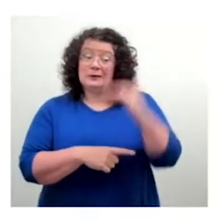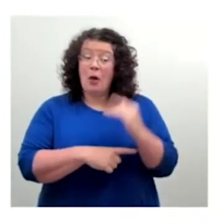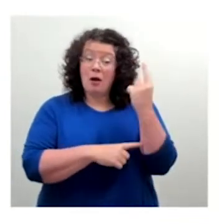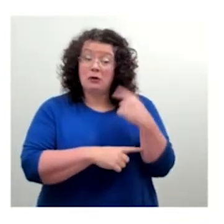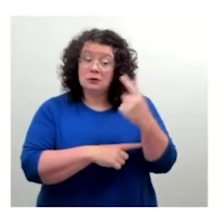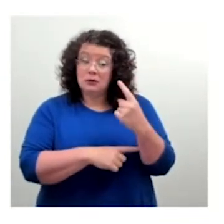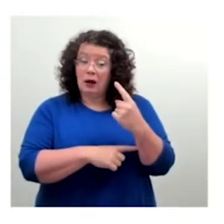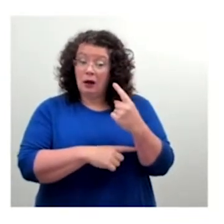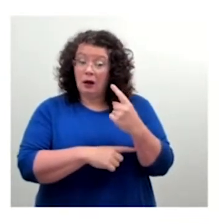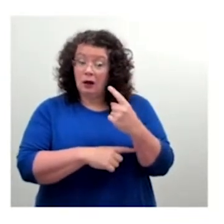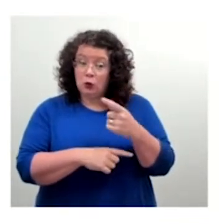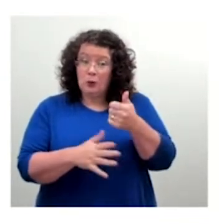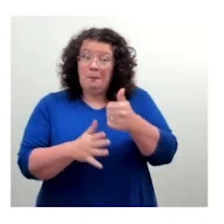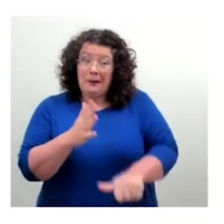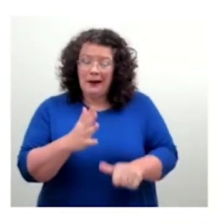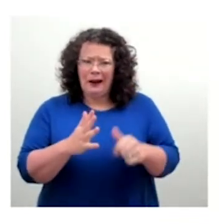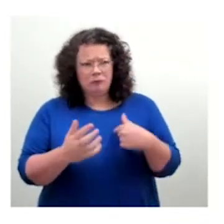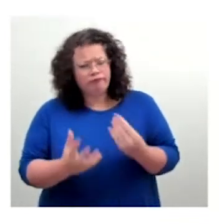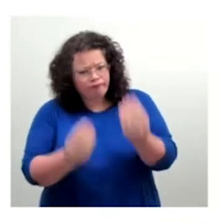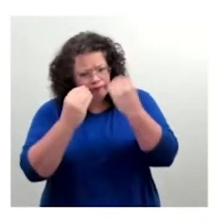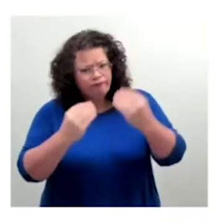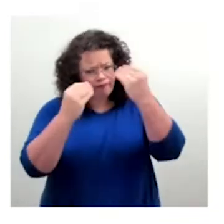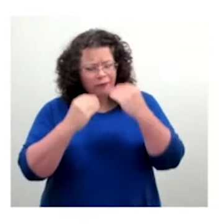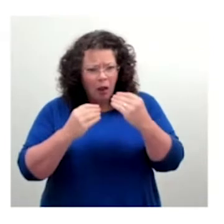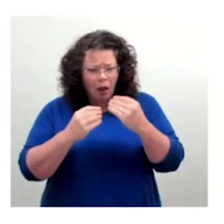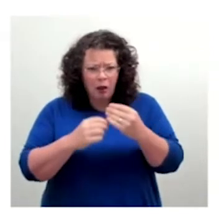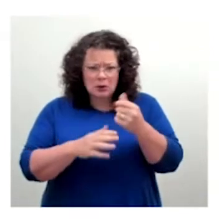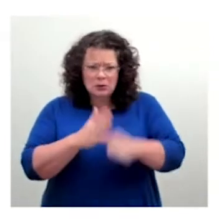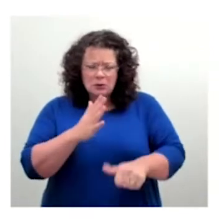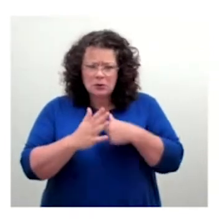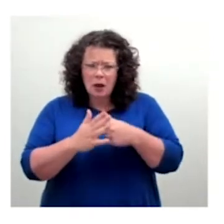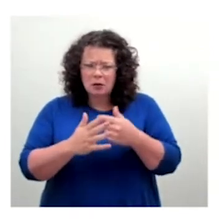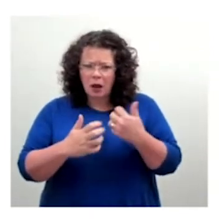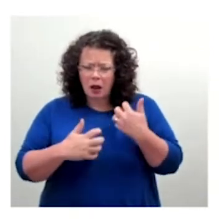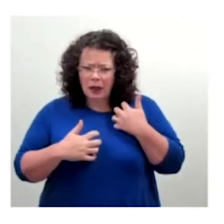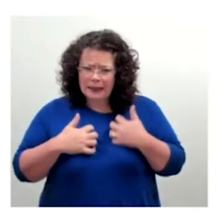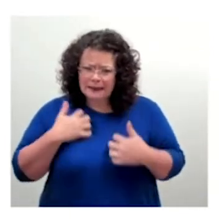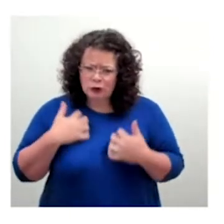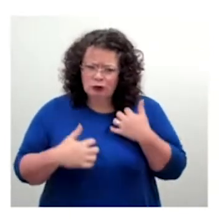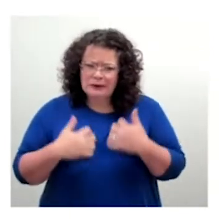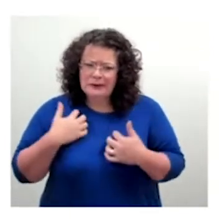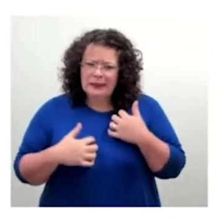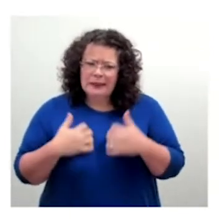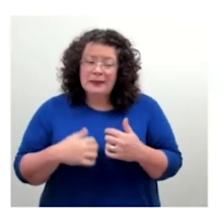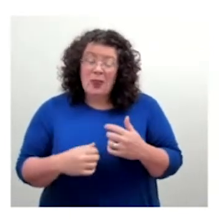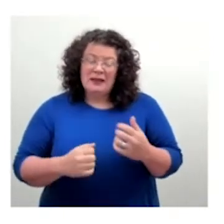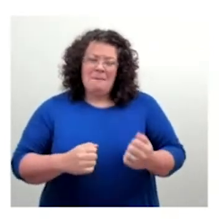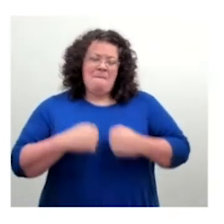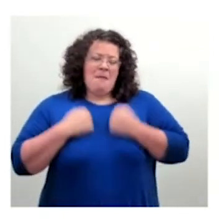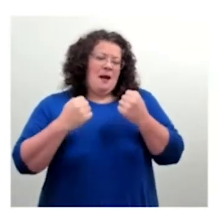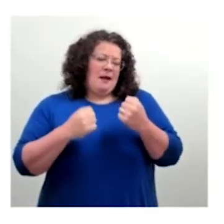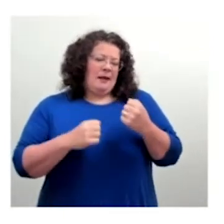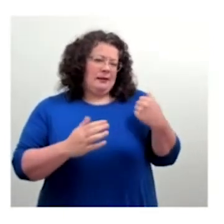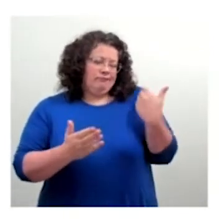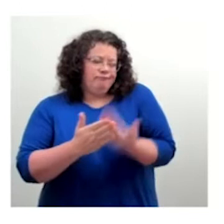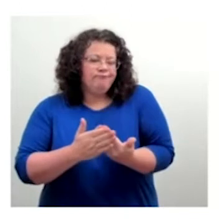that's kind of a setup from my point of view. That was the groundwork that had to be done to get the organization to buy into this. But